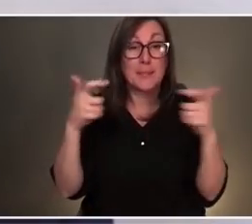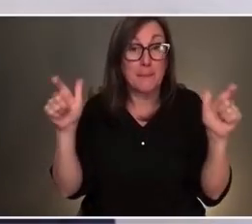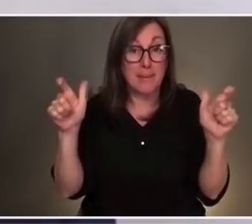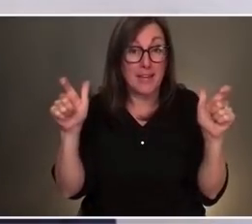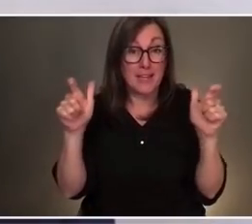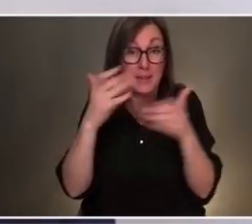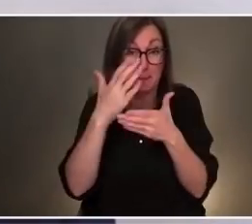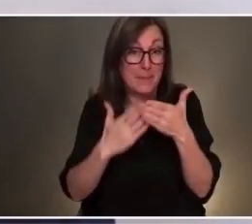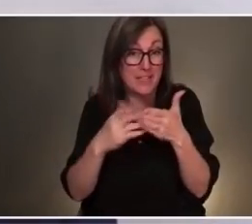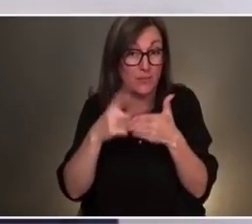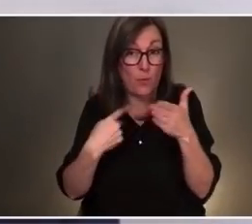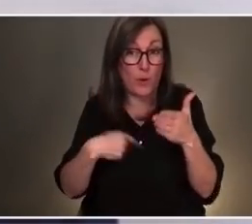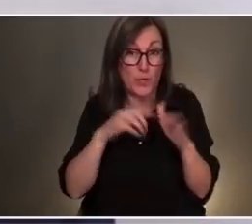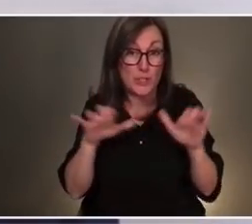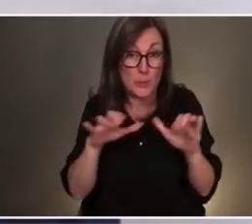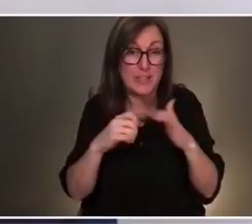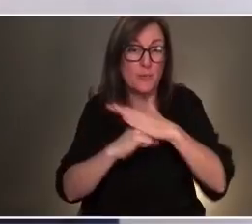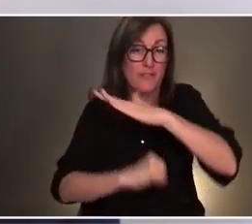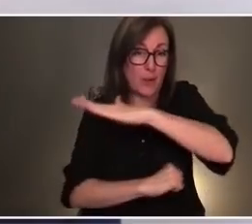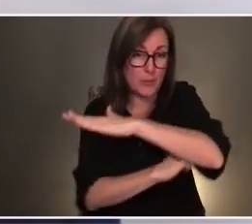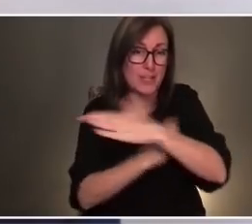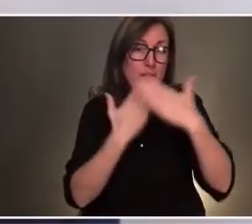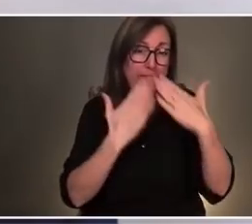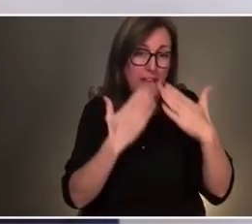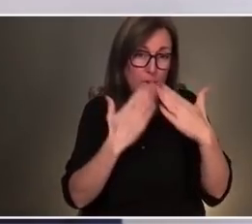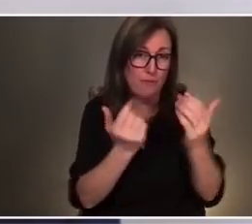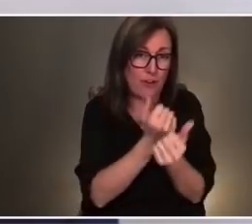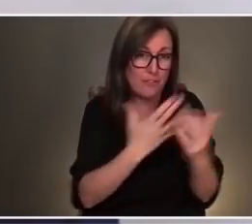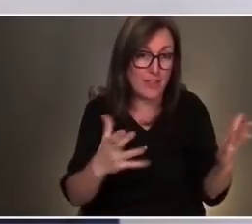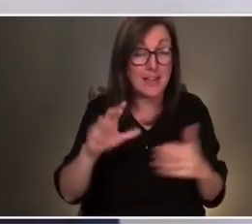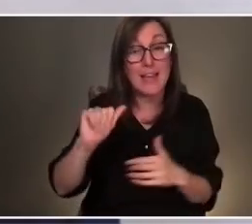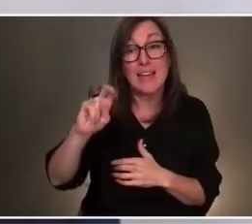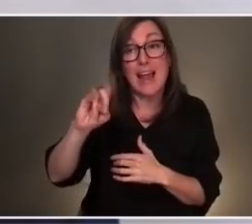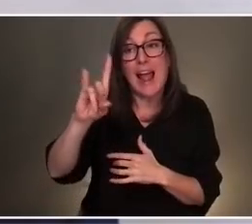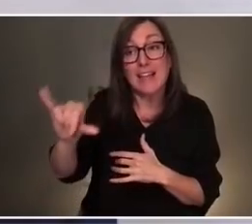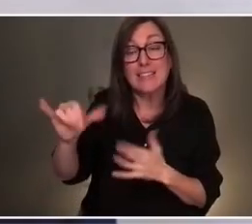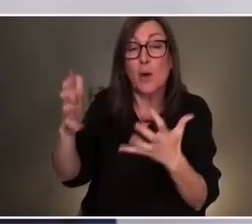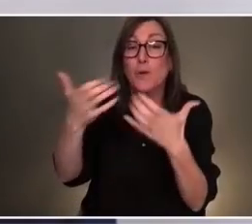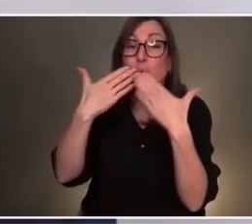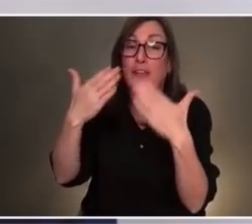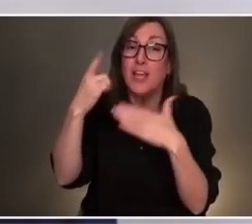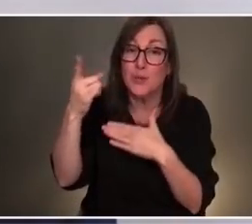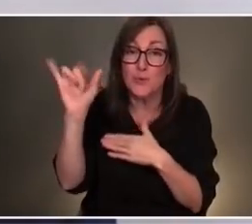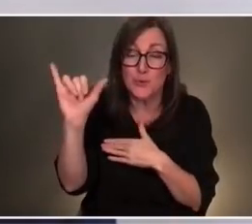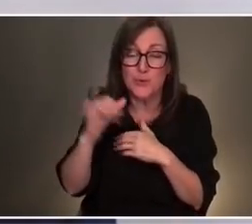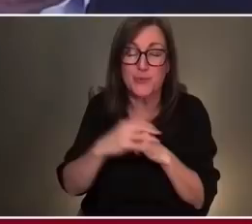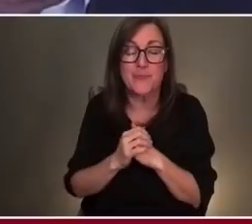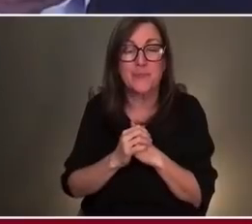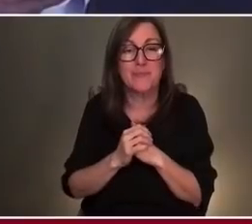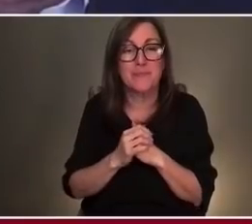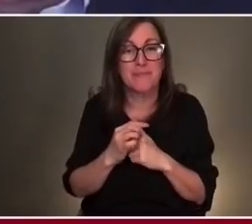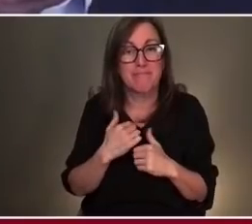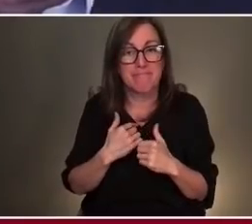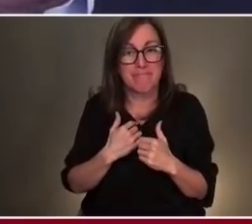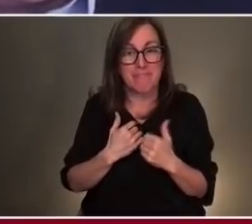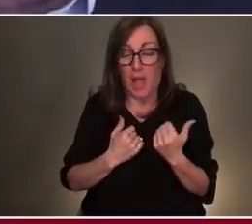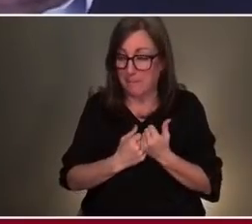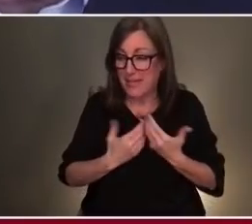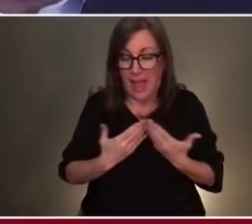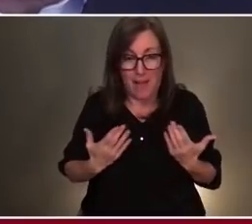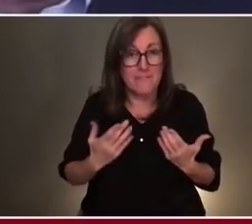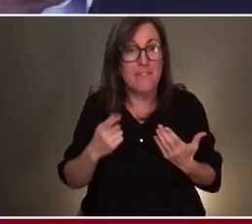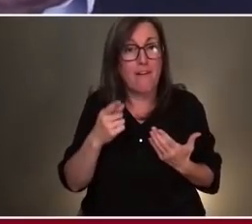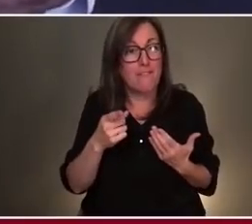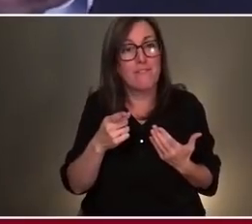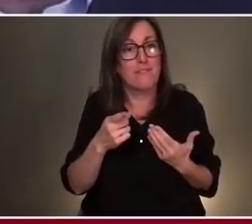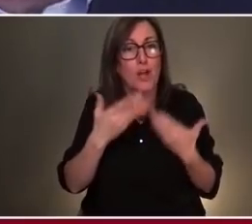doing here today. Thank you for all you've done. And Andy, I just want to thank you. I want to thank you on behalf of, I think, a very grateful